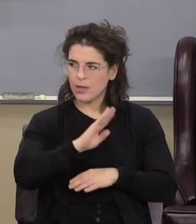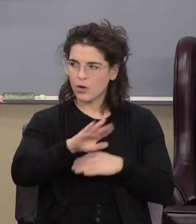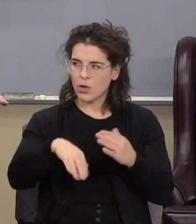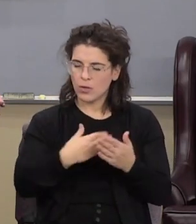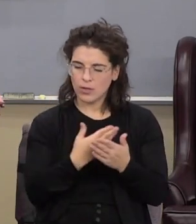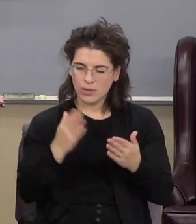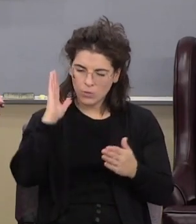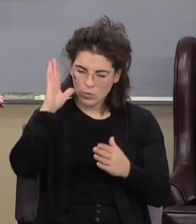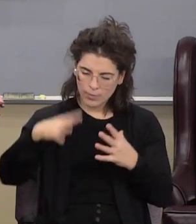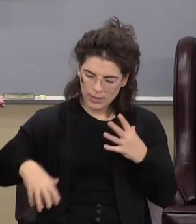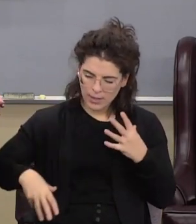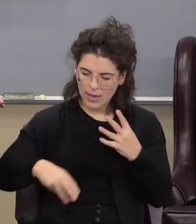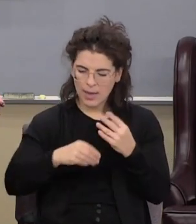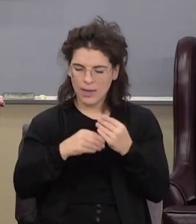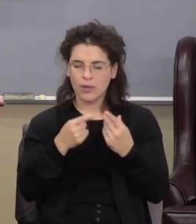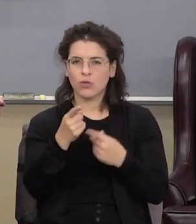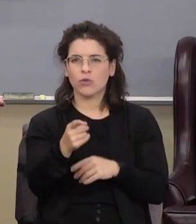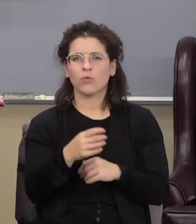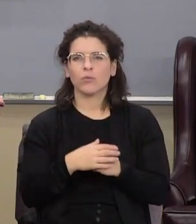things shall be added unto you